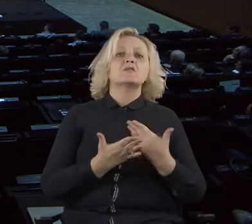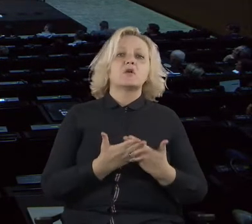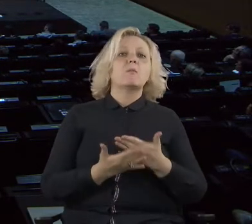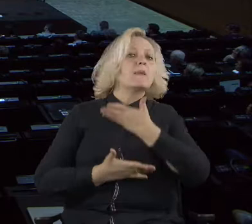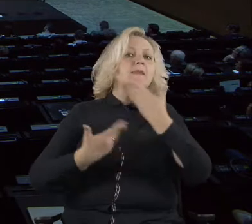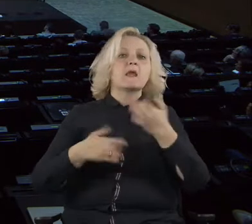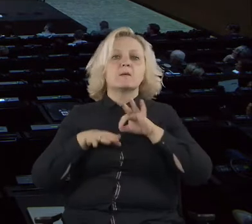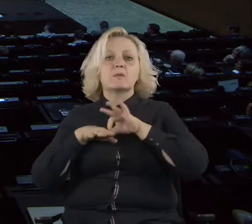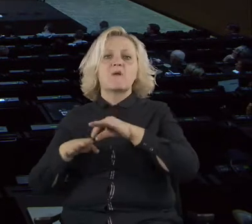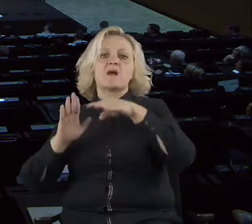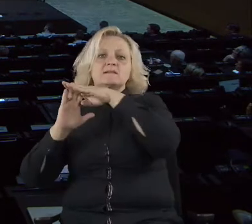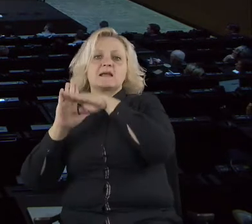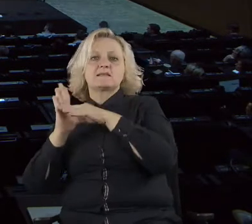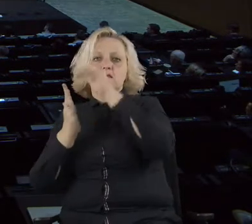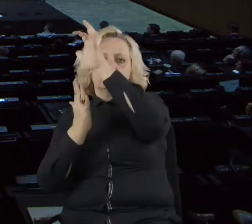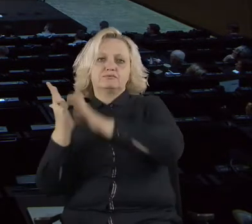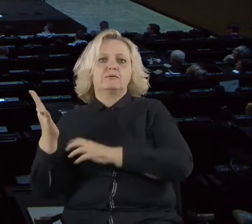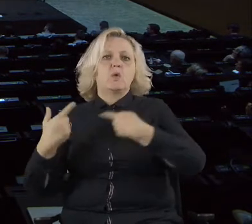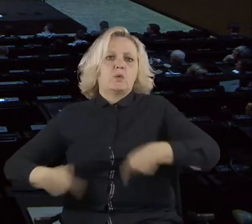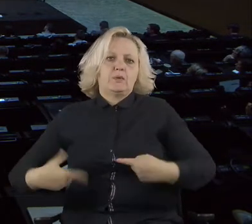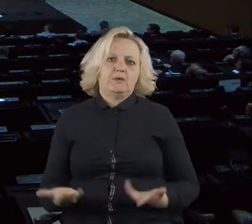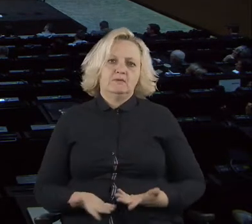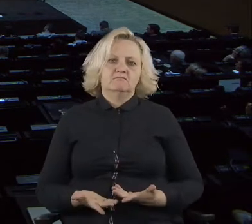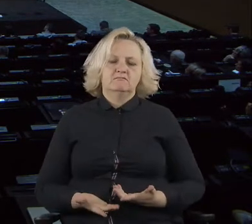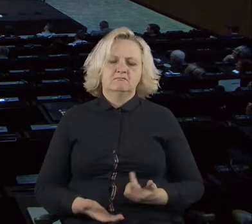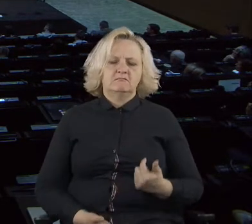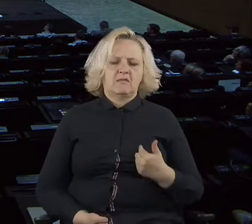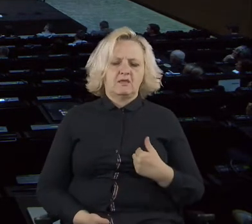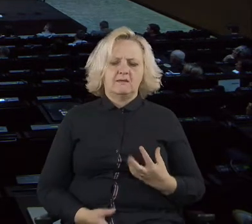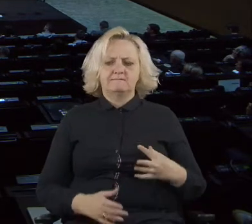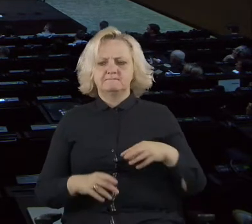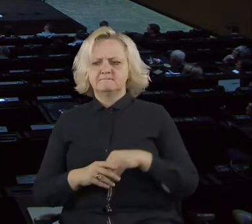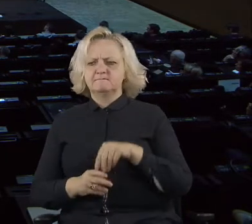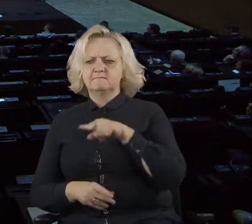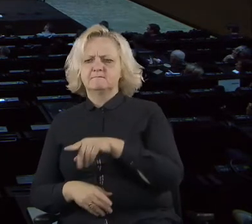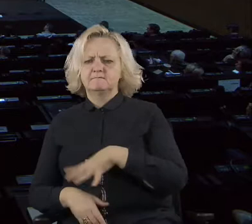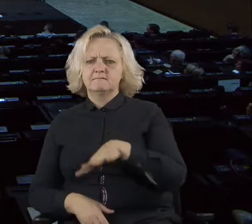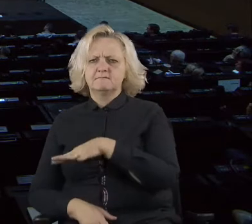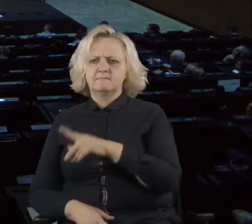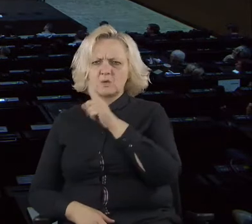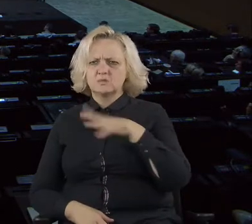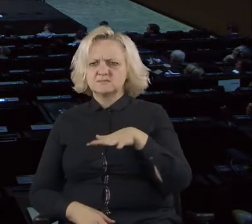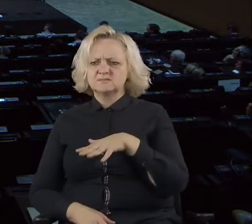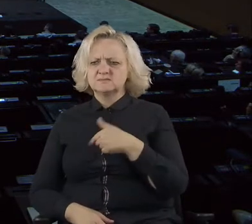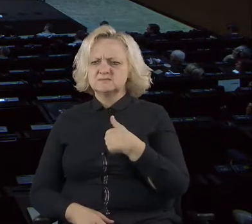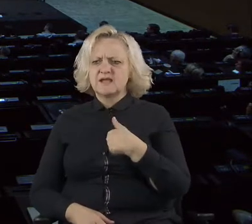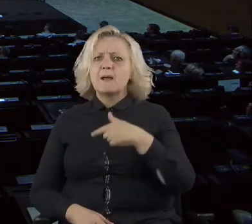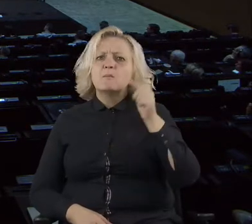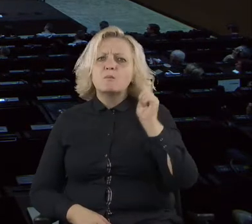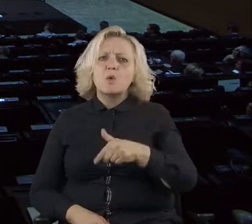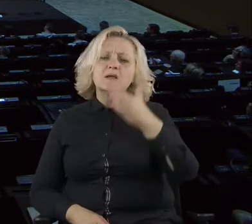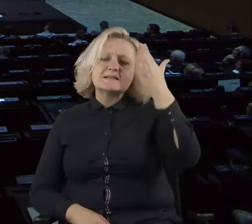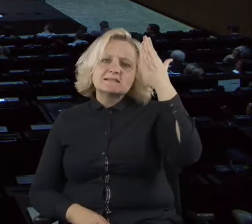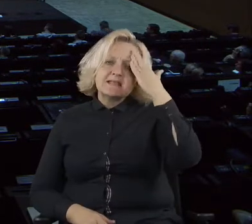I understood that the most crucial thing is to know the procedures. Of course they can be changed, but